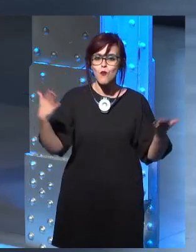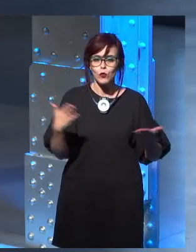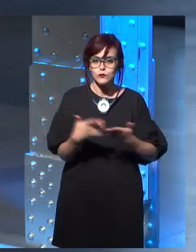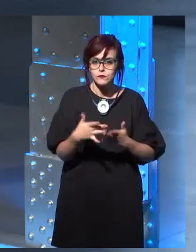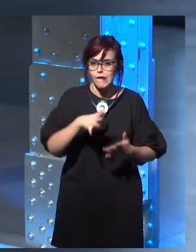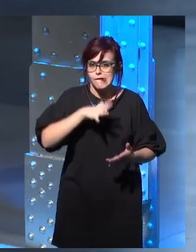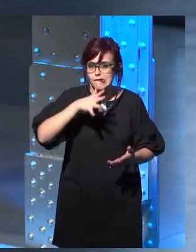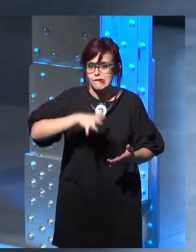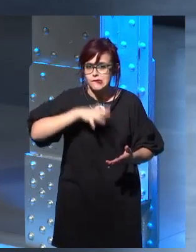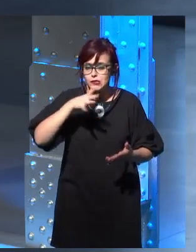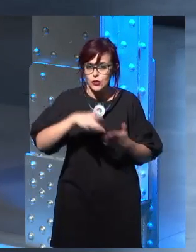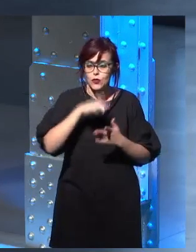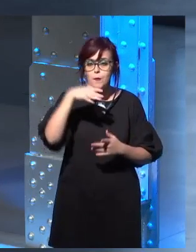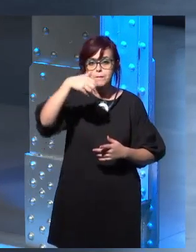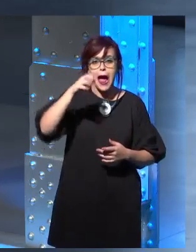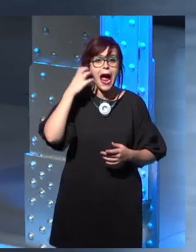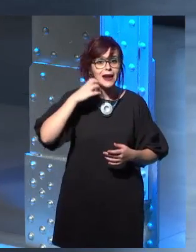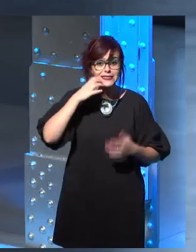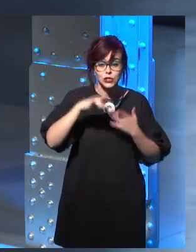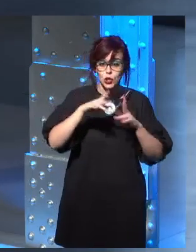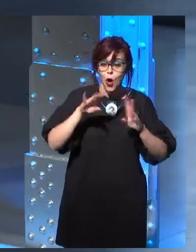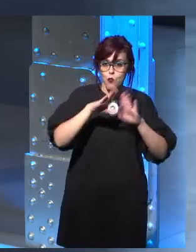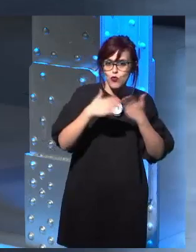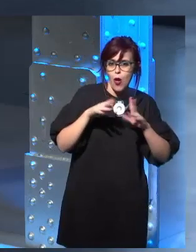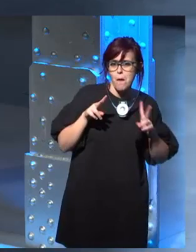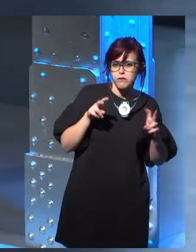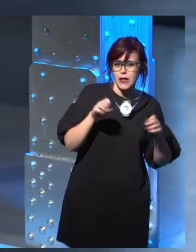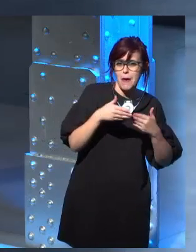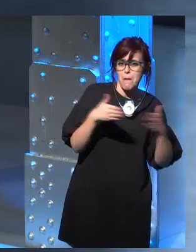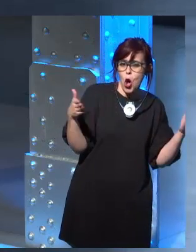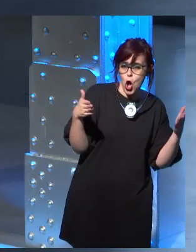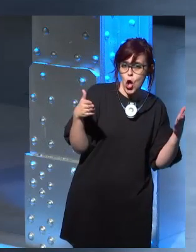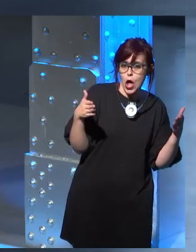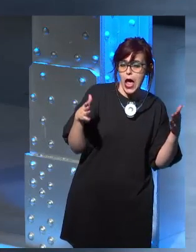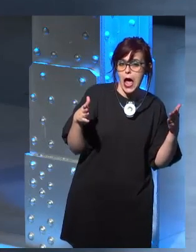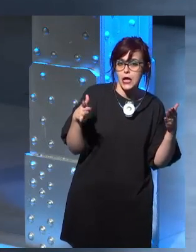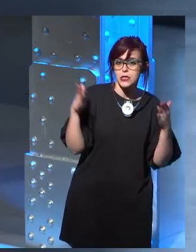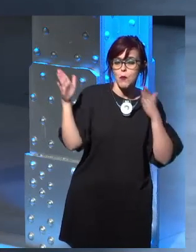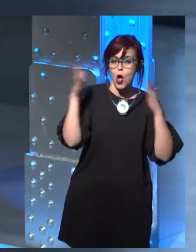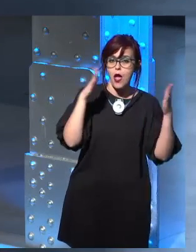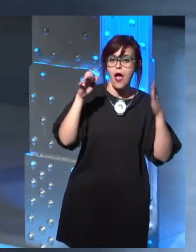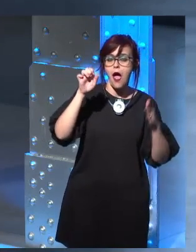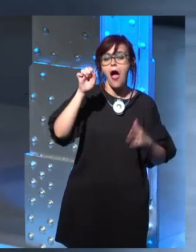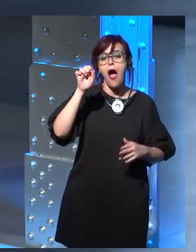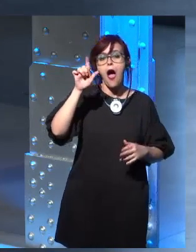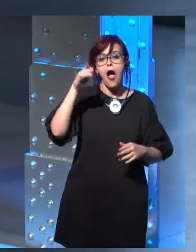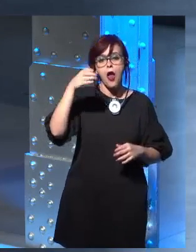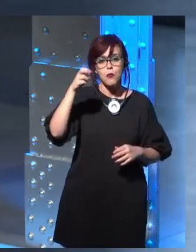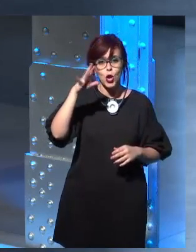very interesting to have the book, because there you will see the whole history behind the